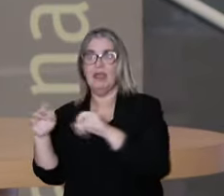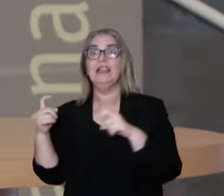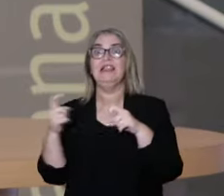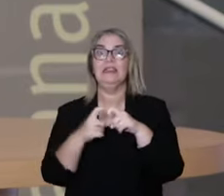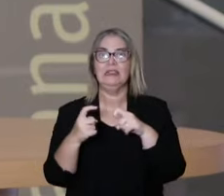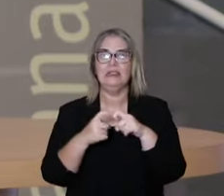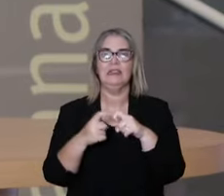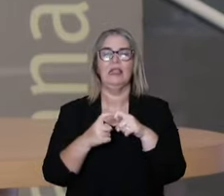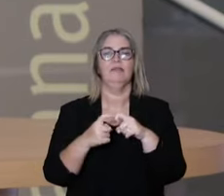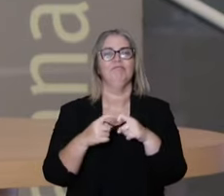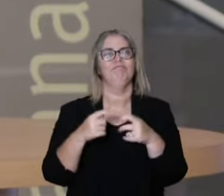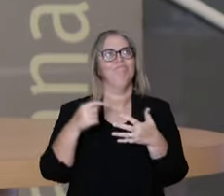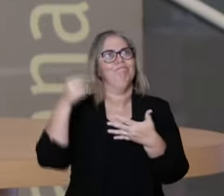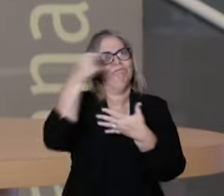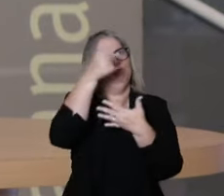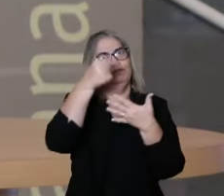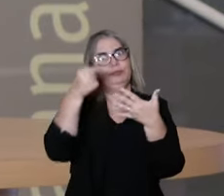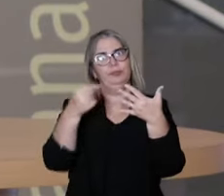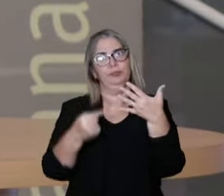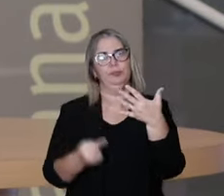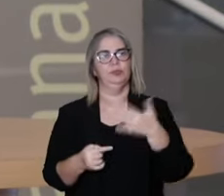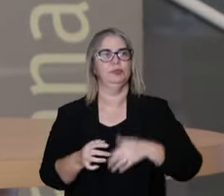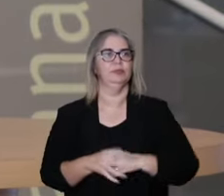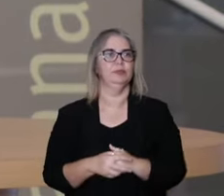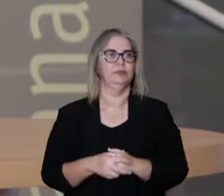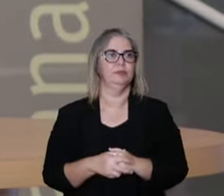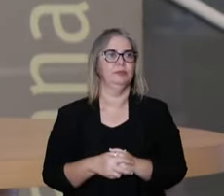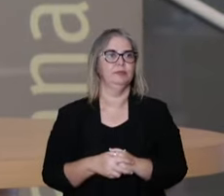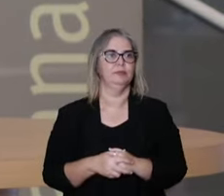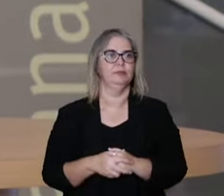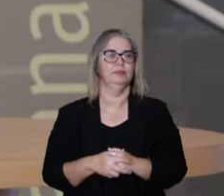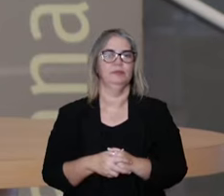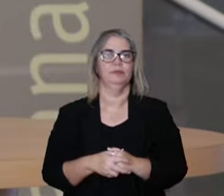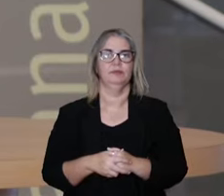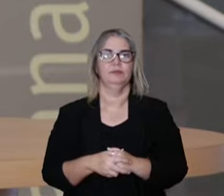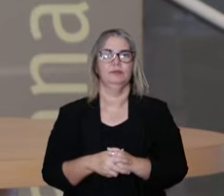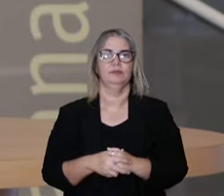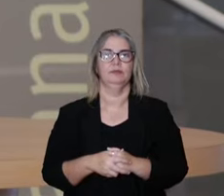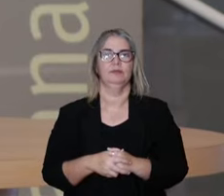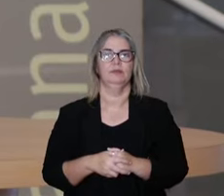humanities and many the medicines. This is an important point.